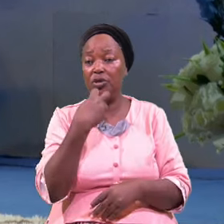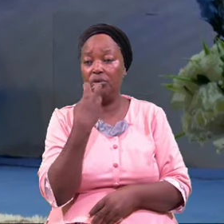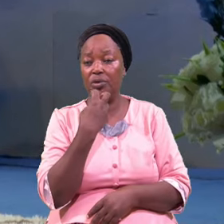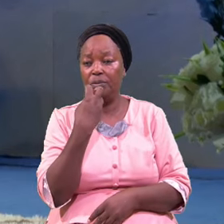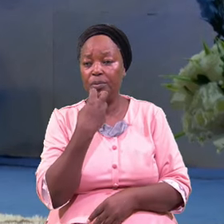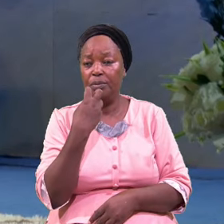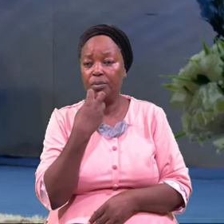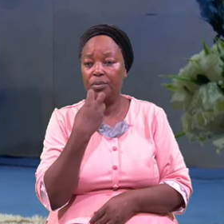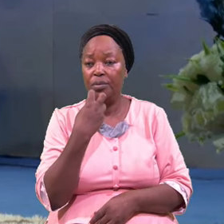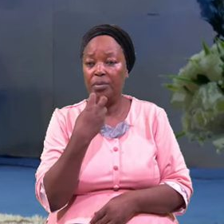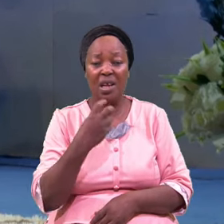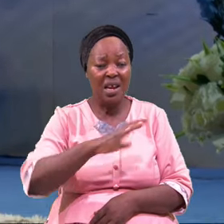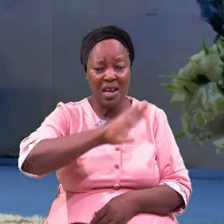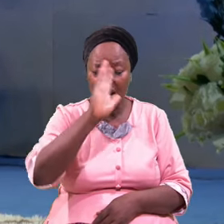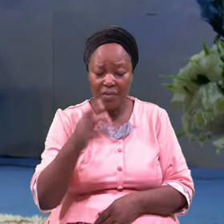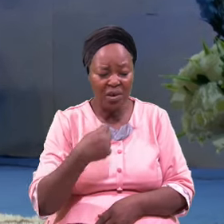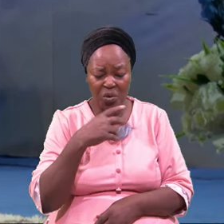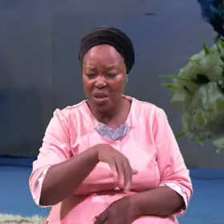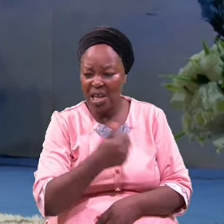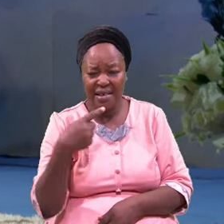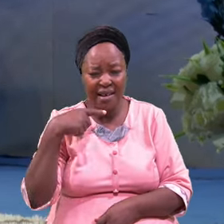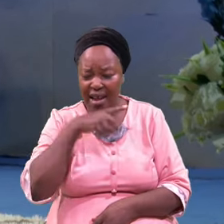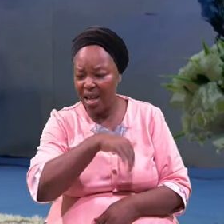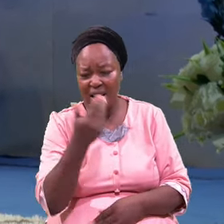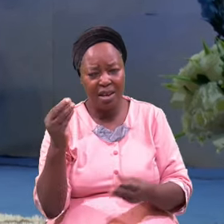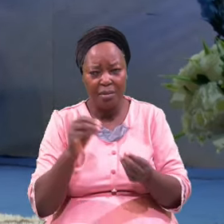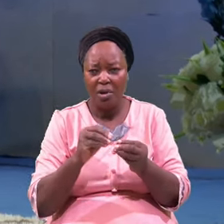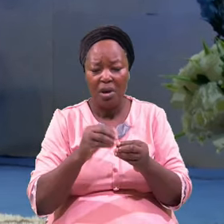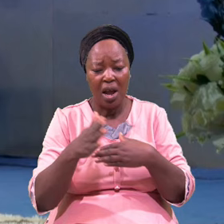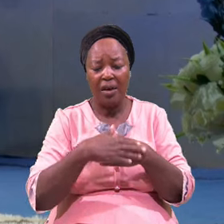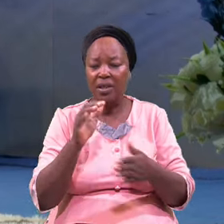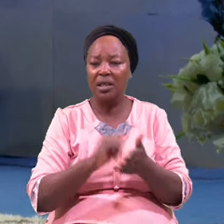Never Told Any Lie Any More After That Time